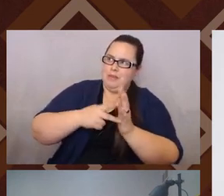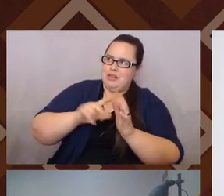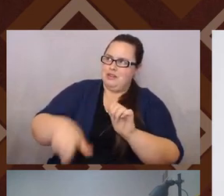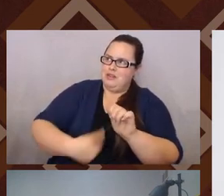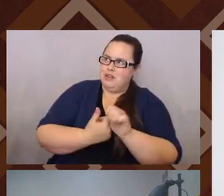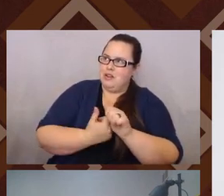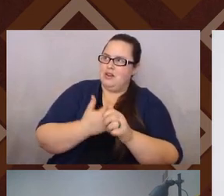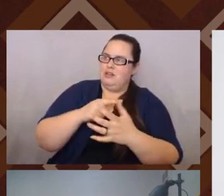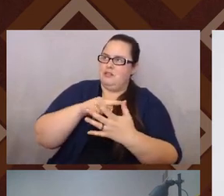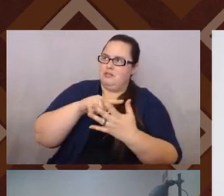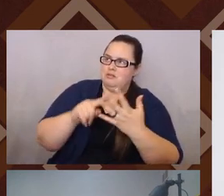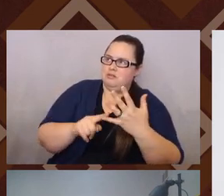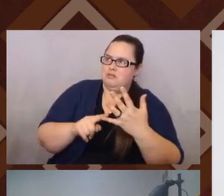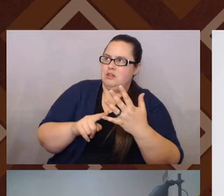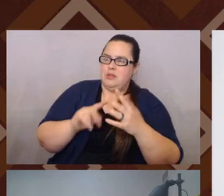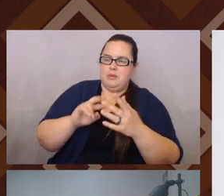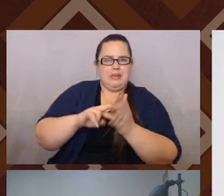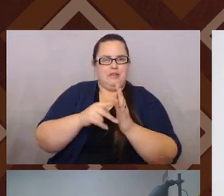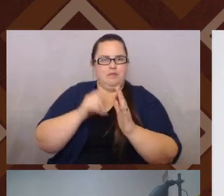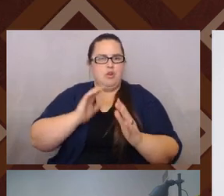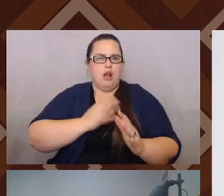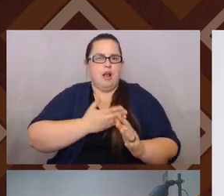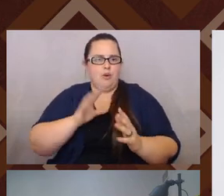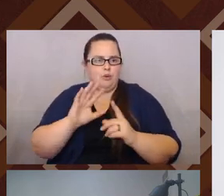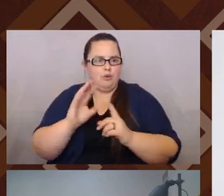ideas of our culture and our communities.